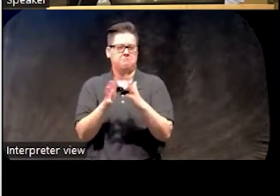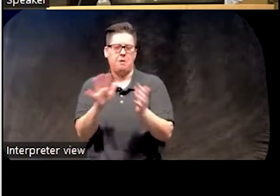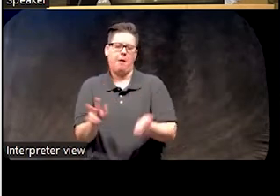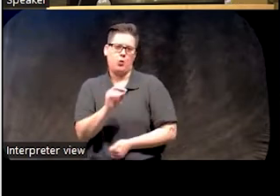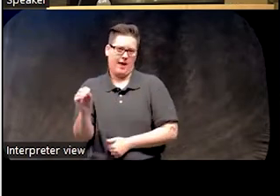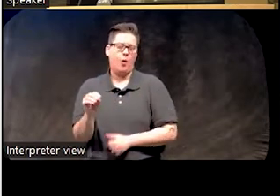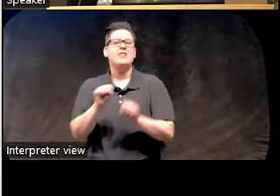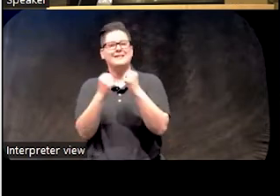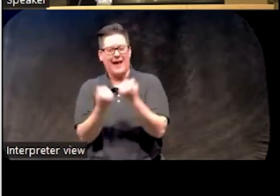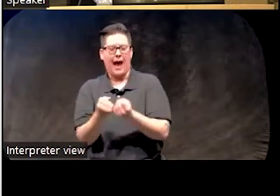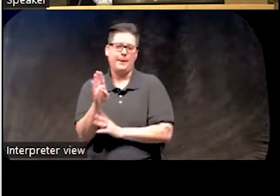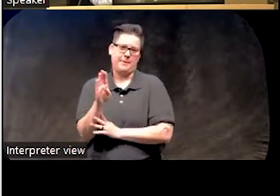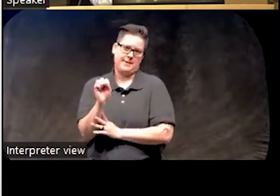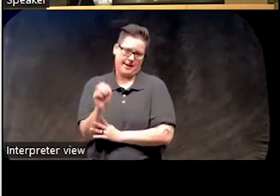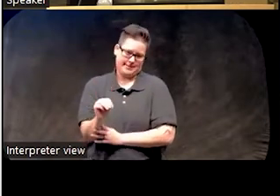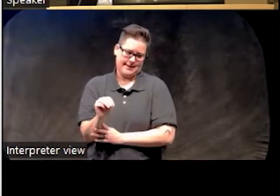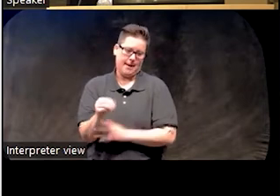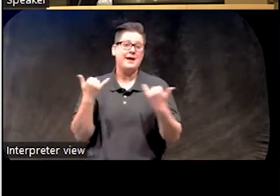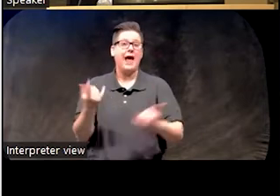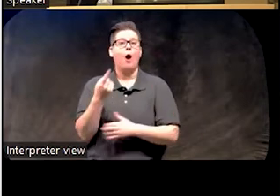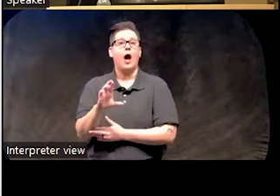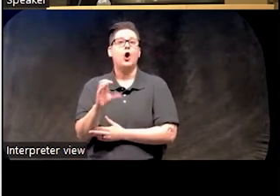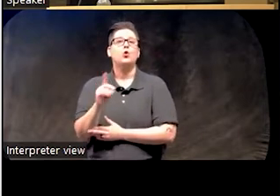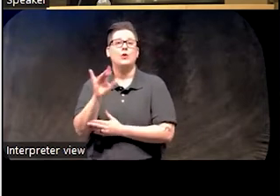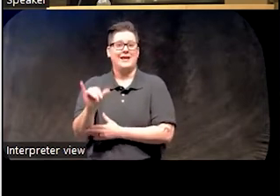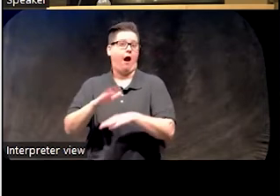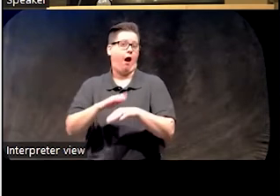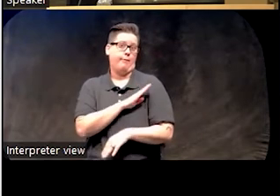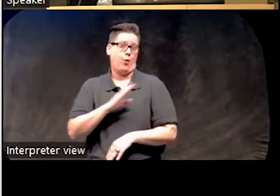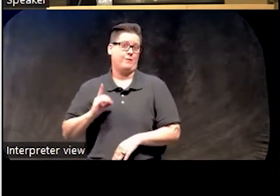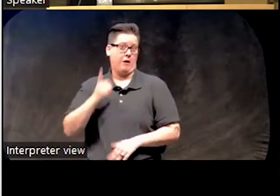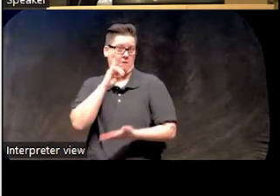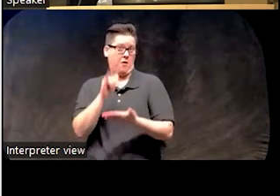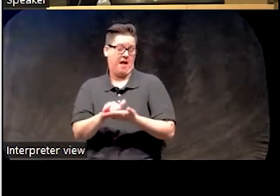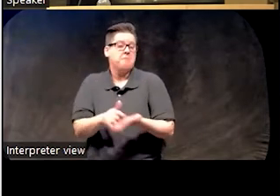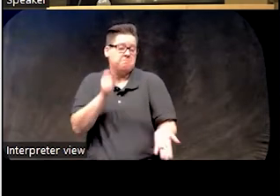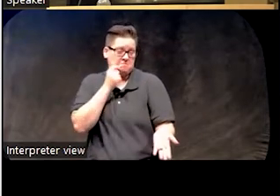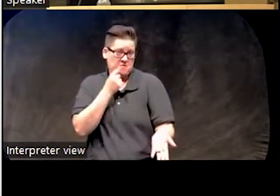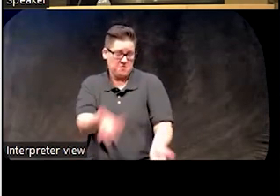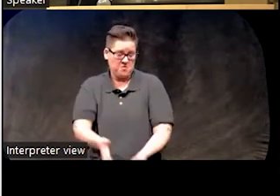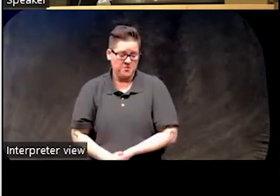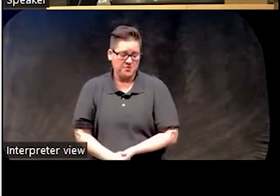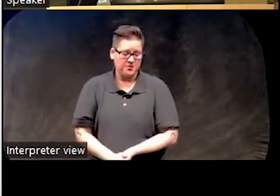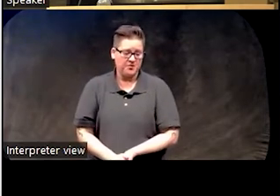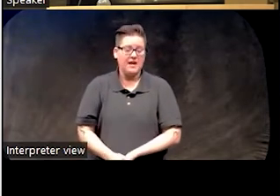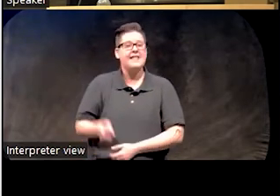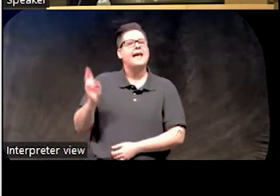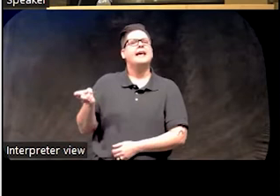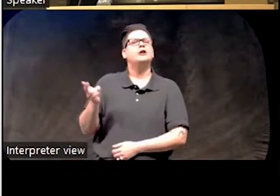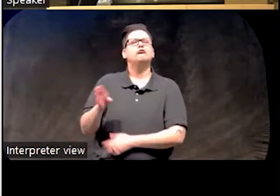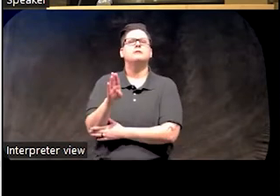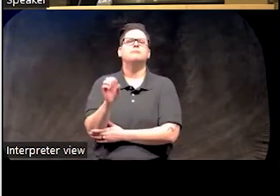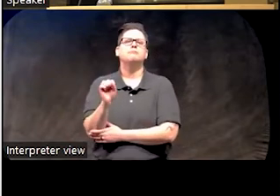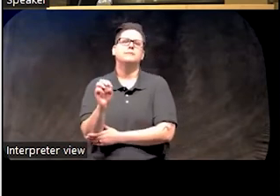Society of Behavioral Sleep Medicine, which Dr. Cudahy is now on the board of directors for. So kind of pretty cool. The history of